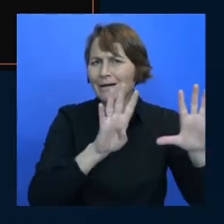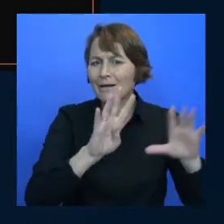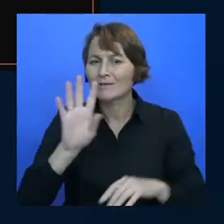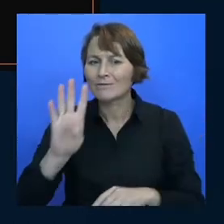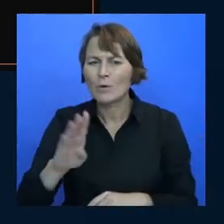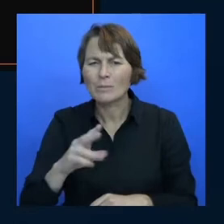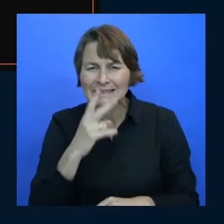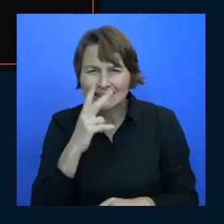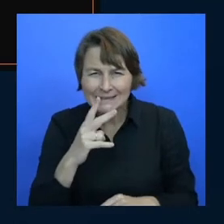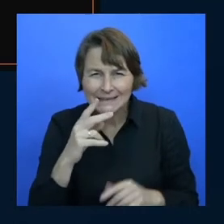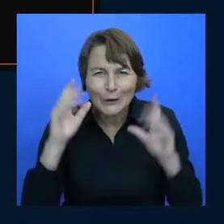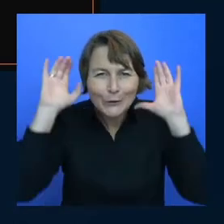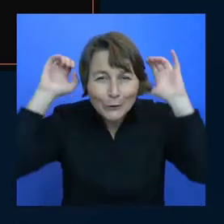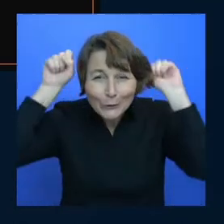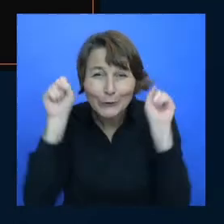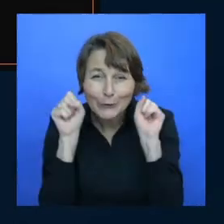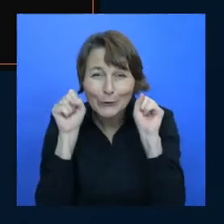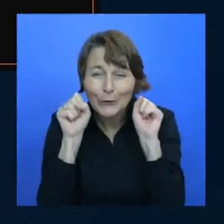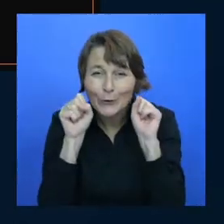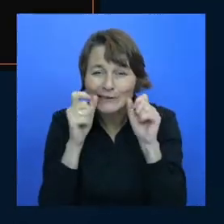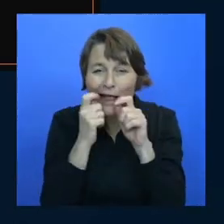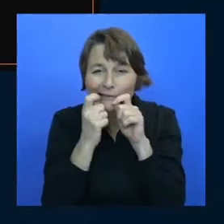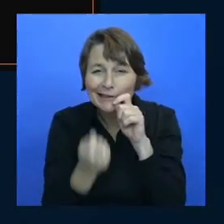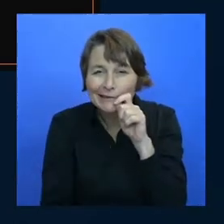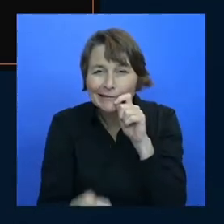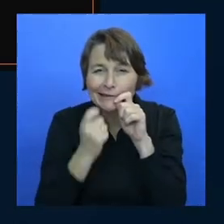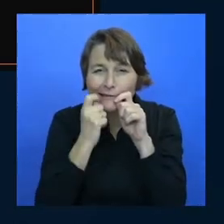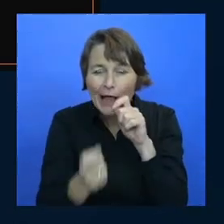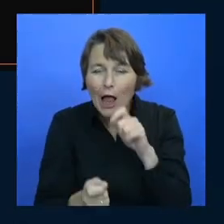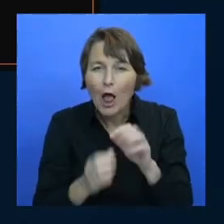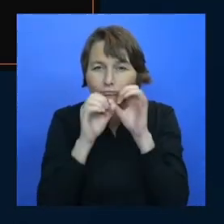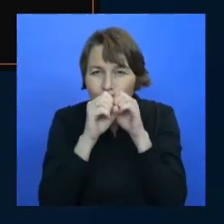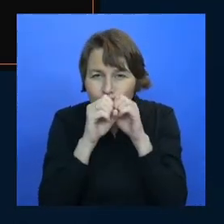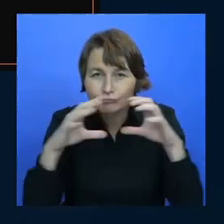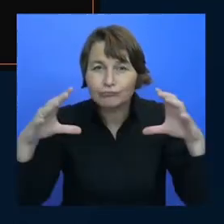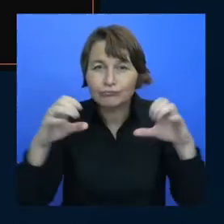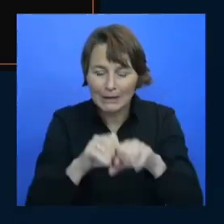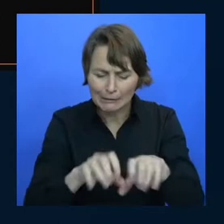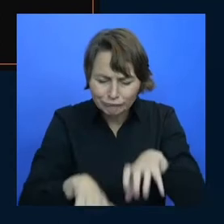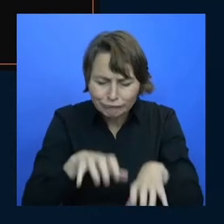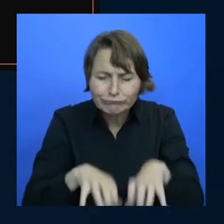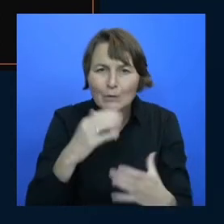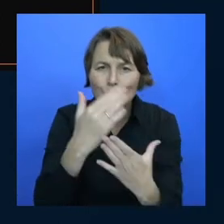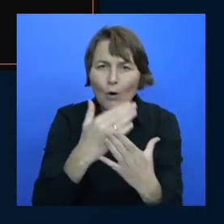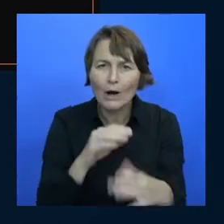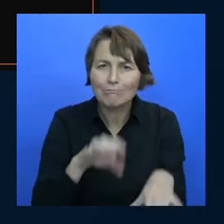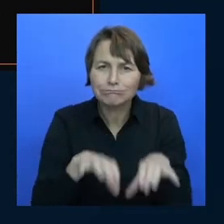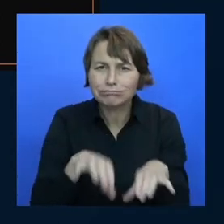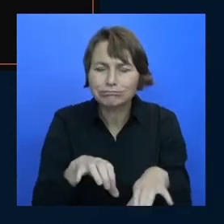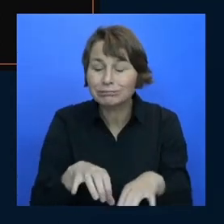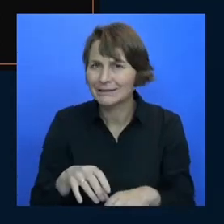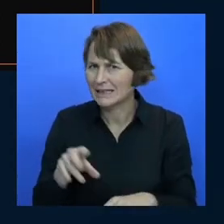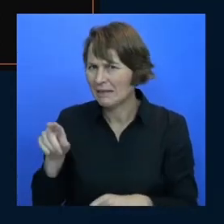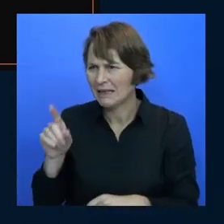and working and writing some computer program all at the same time and this is what is this now 35